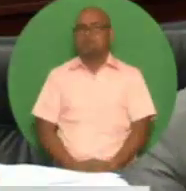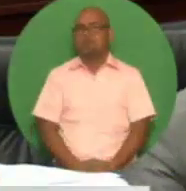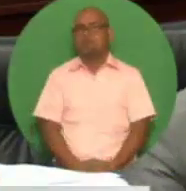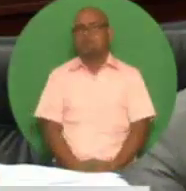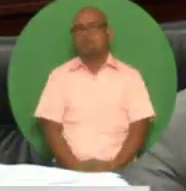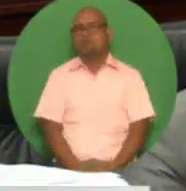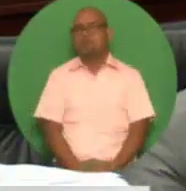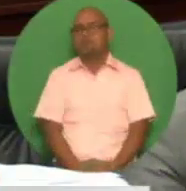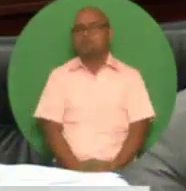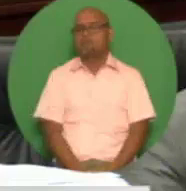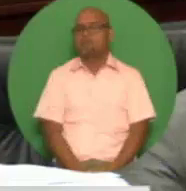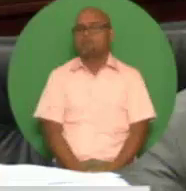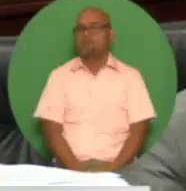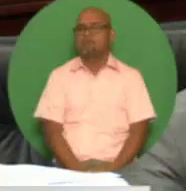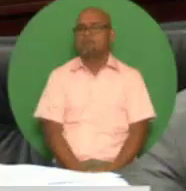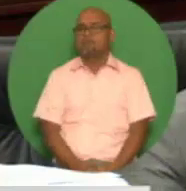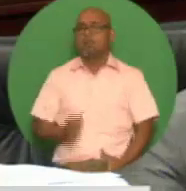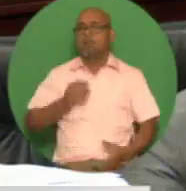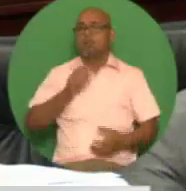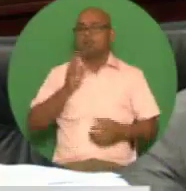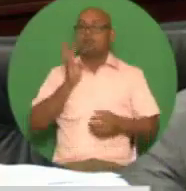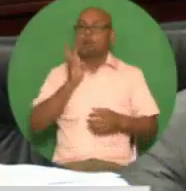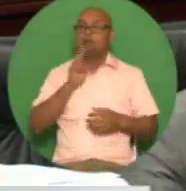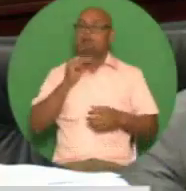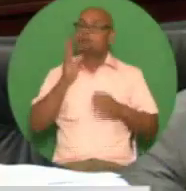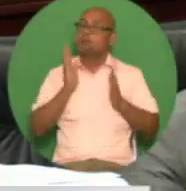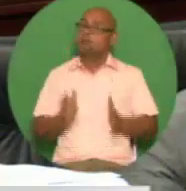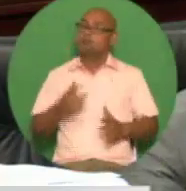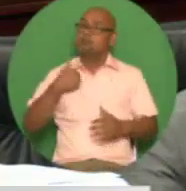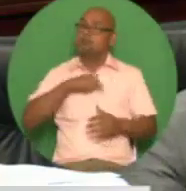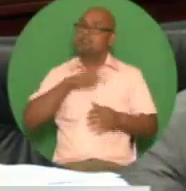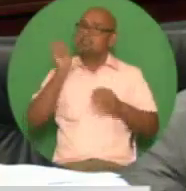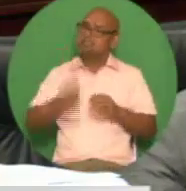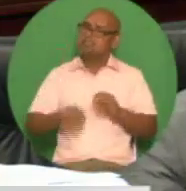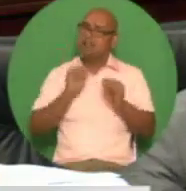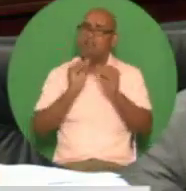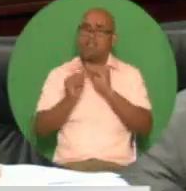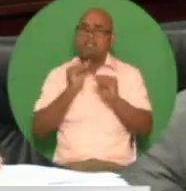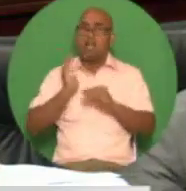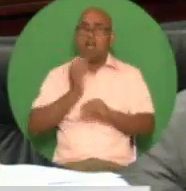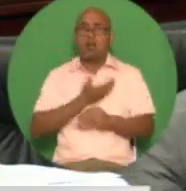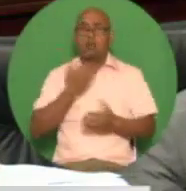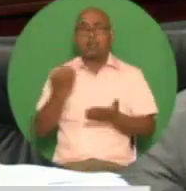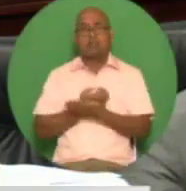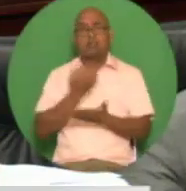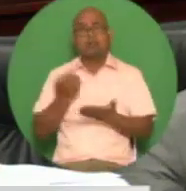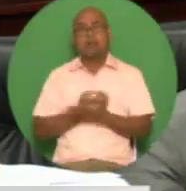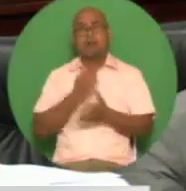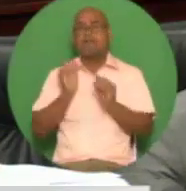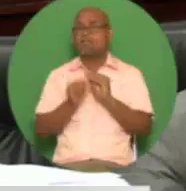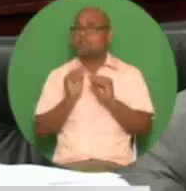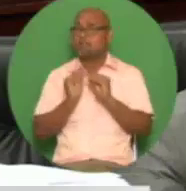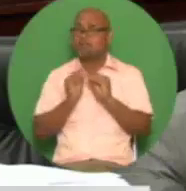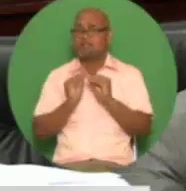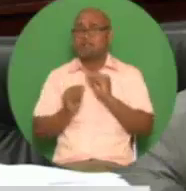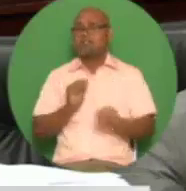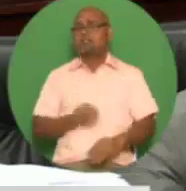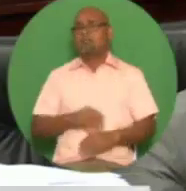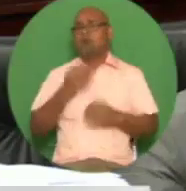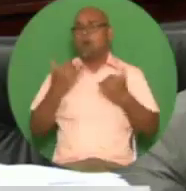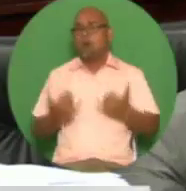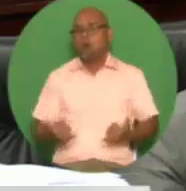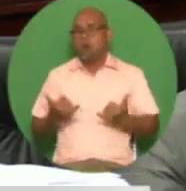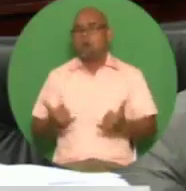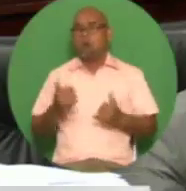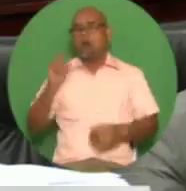madam speaker we had to mold and shape the future of our national economy we wish now to salute our citizens